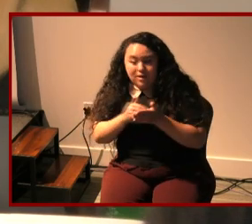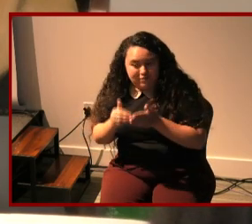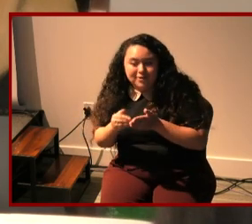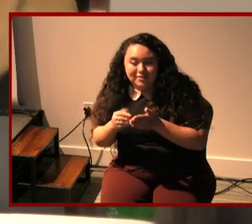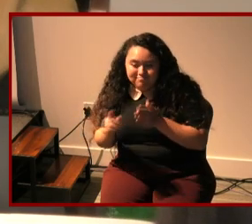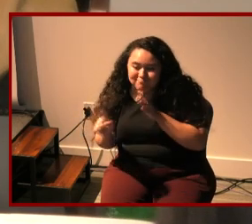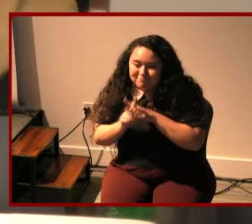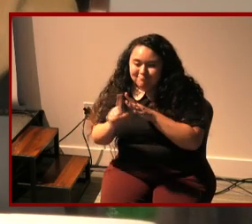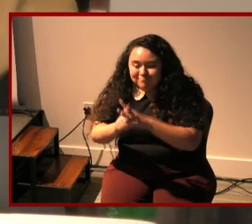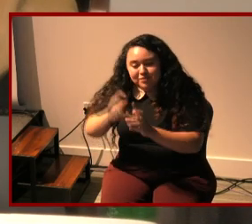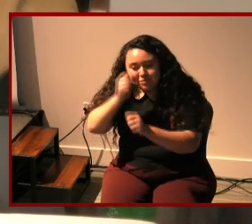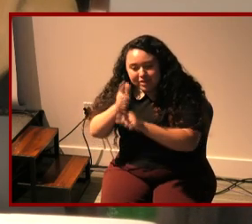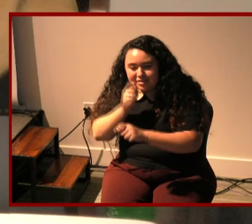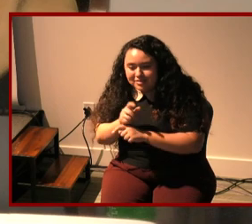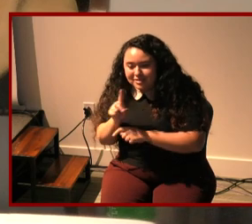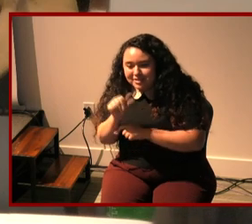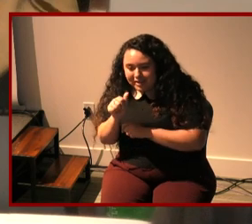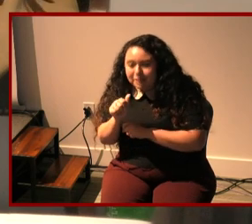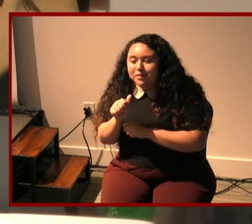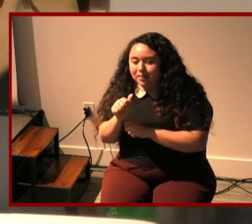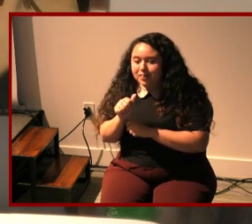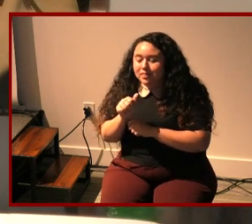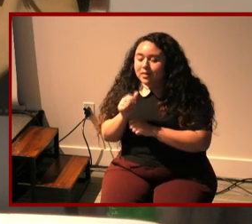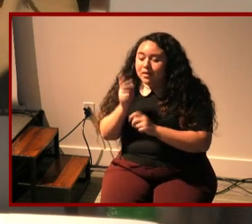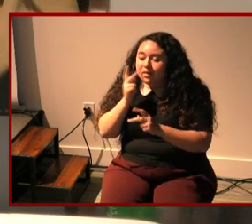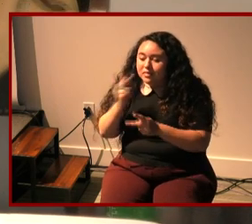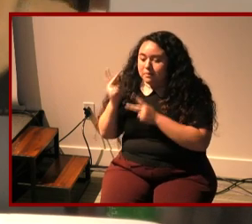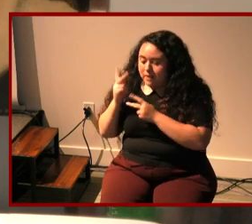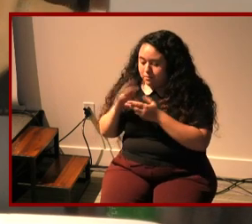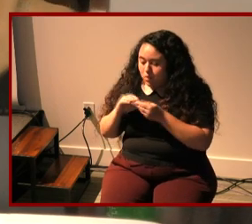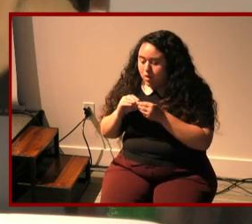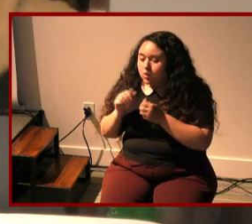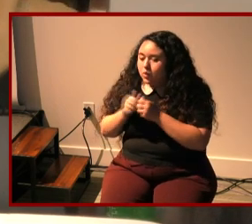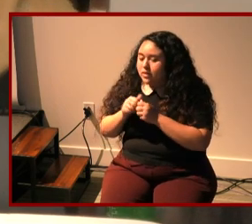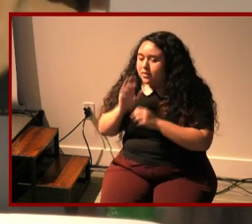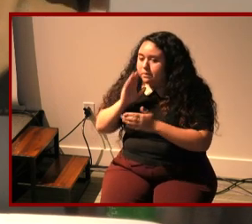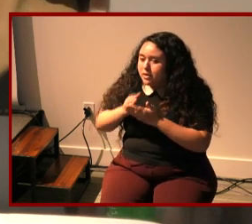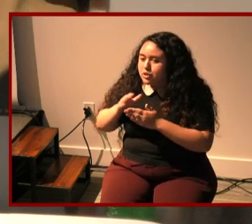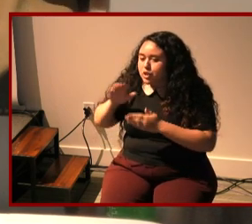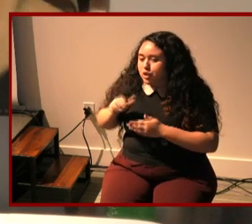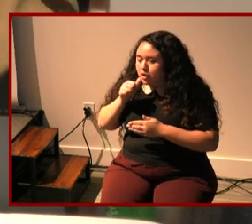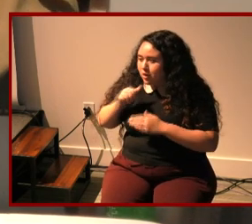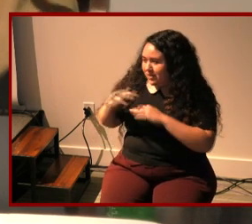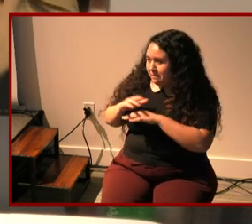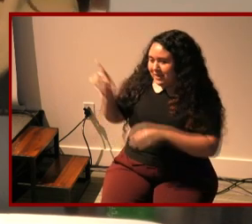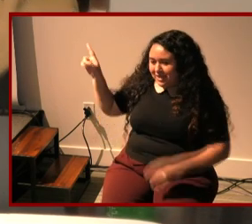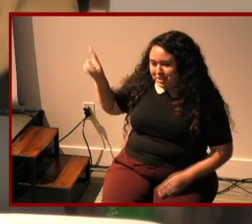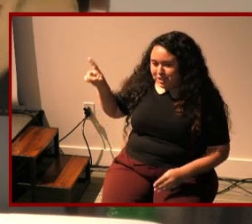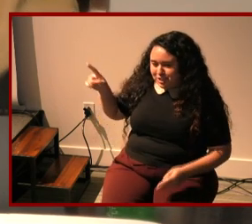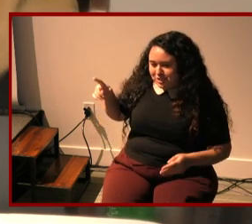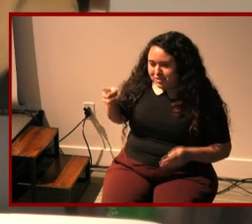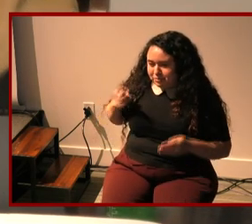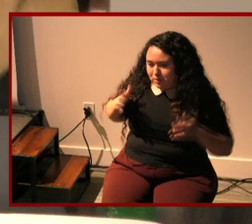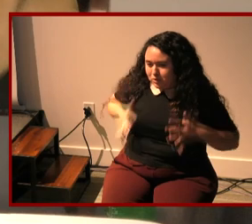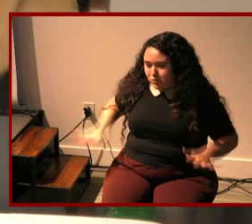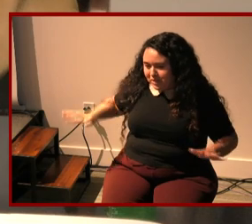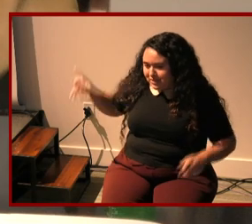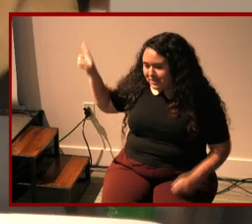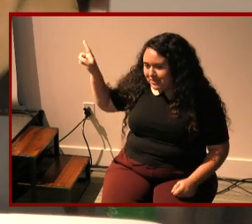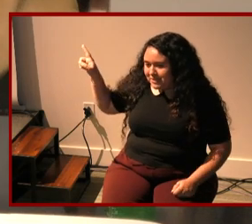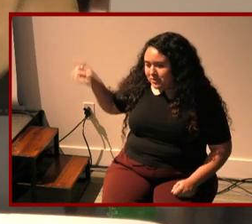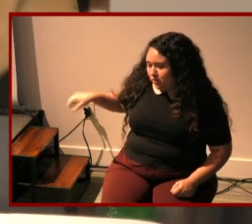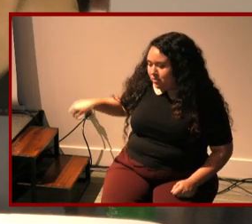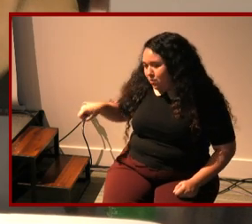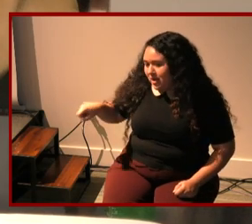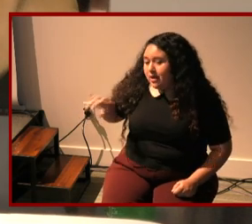um the the memoir i was talking about that had the picture of the little girl at the beach um the beginning of the narrative